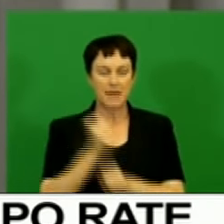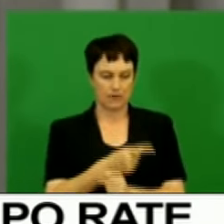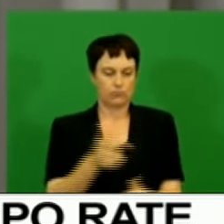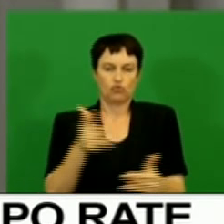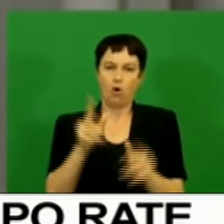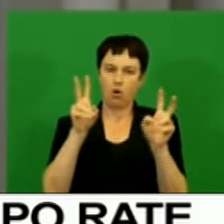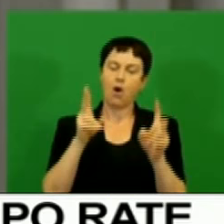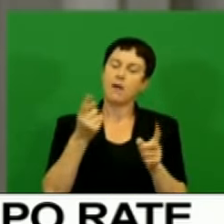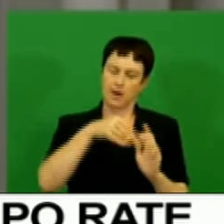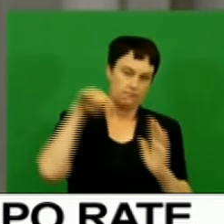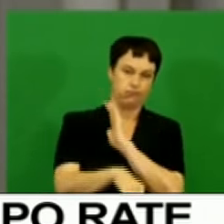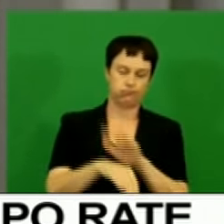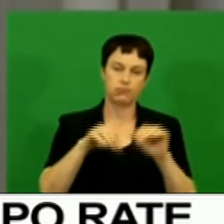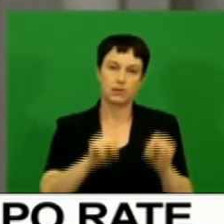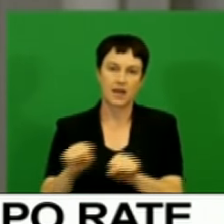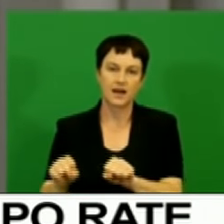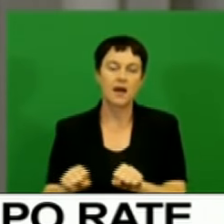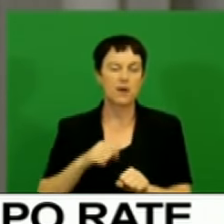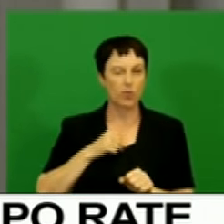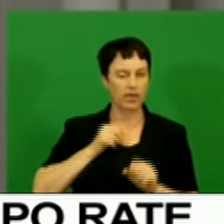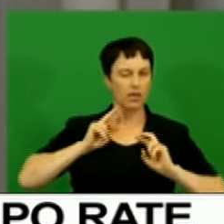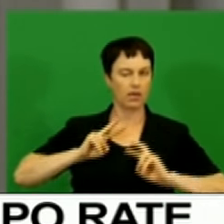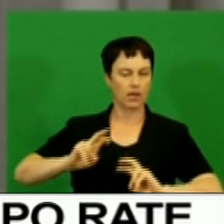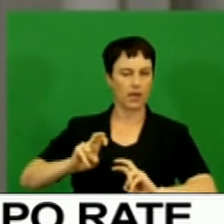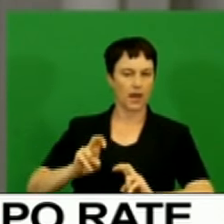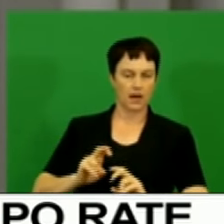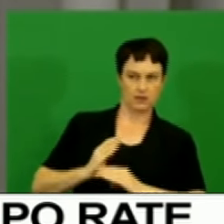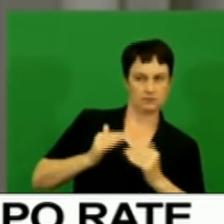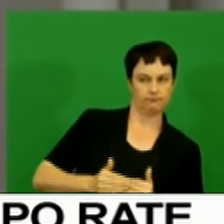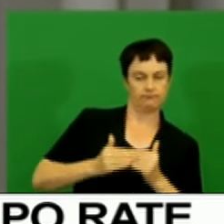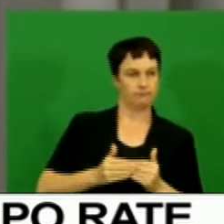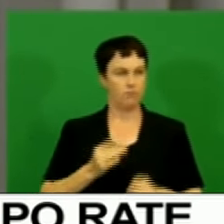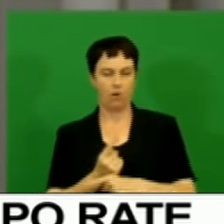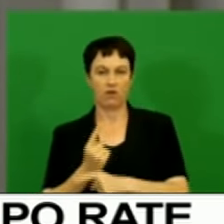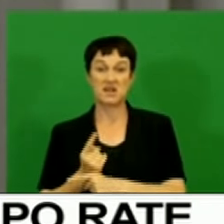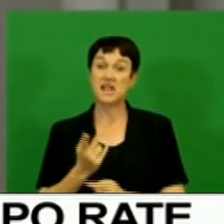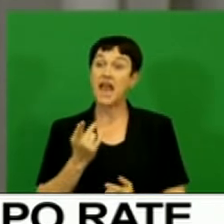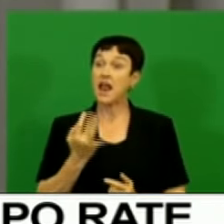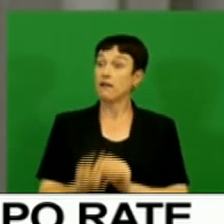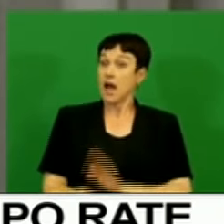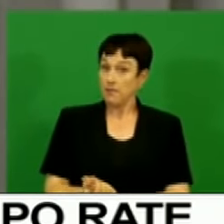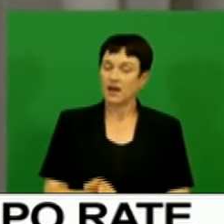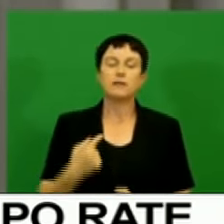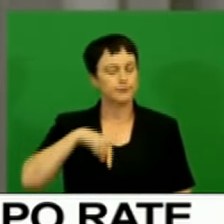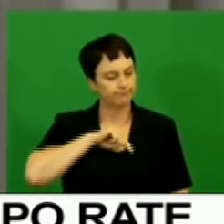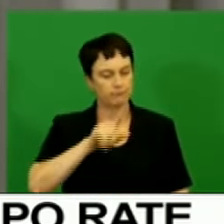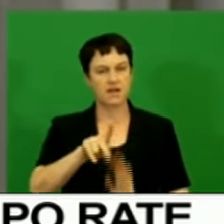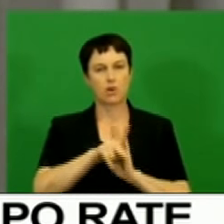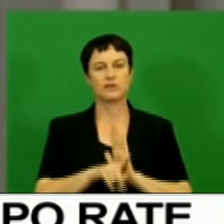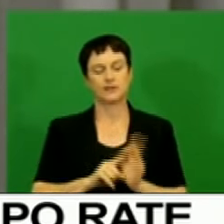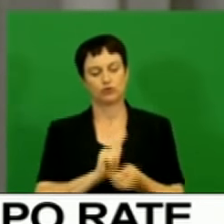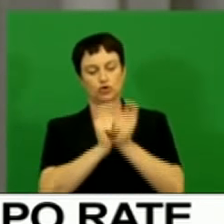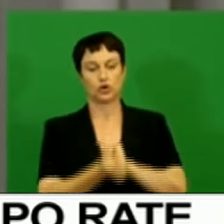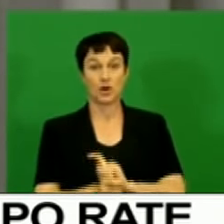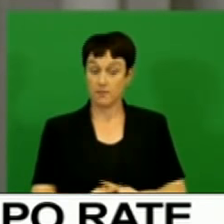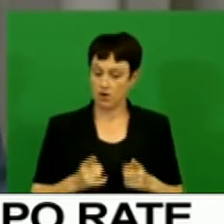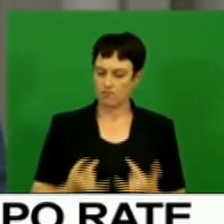the possible emergence of second-round effects which could require a policy response. At this stage, the